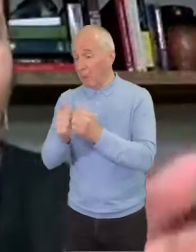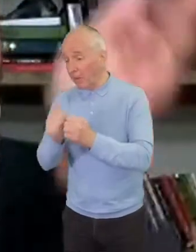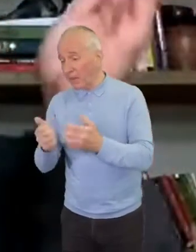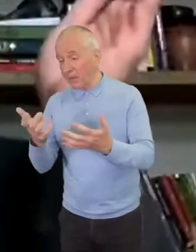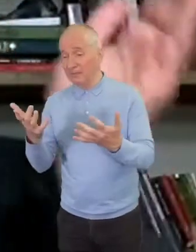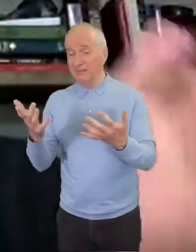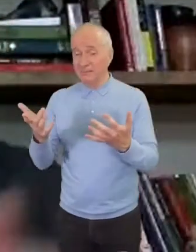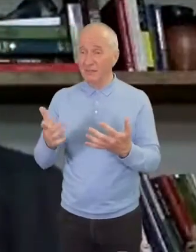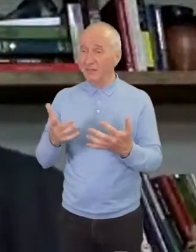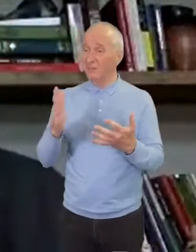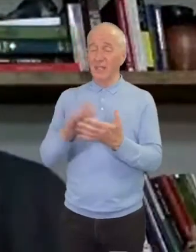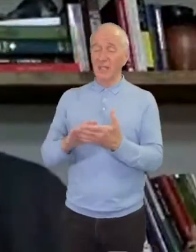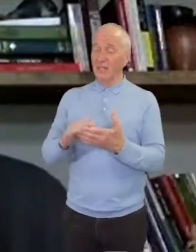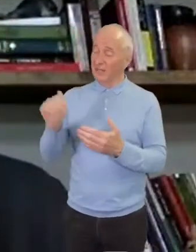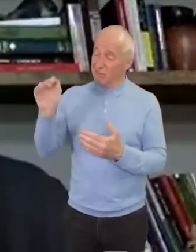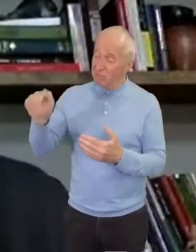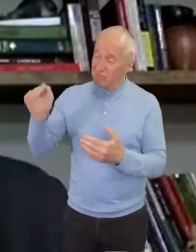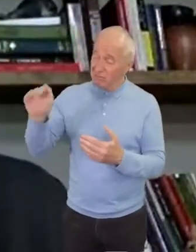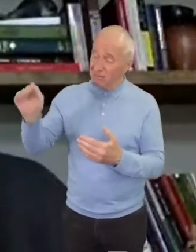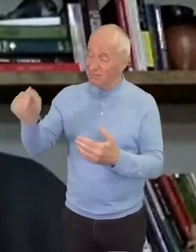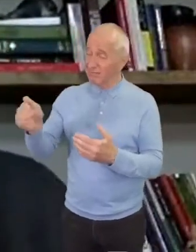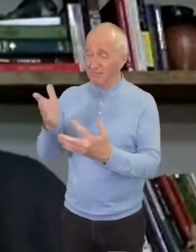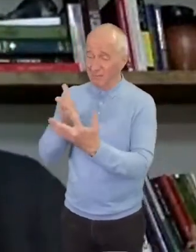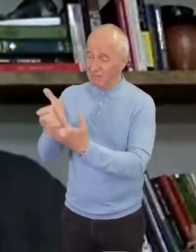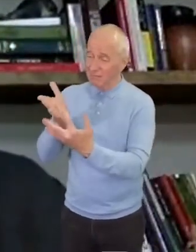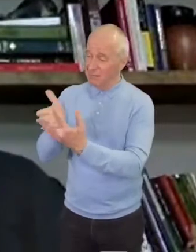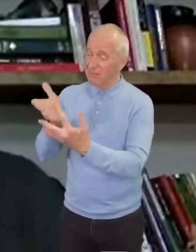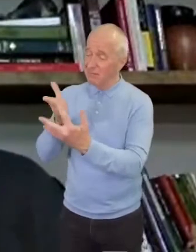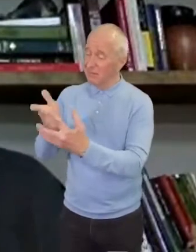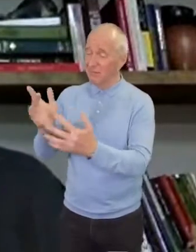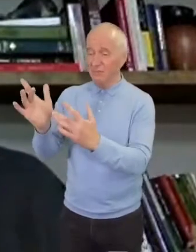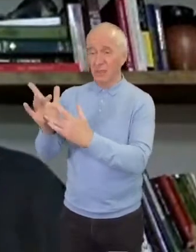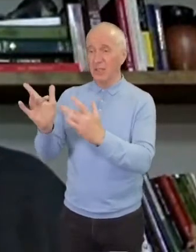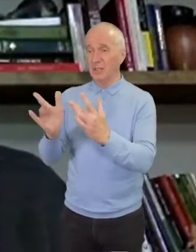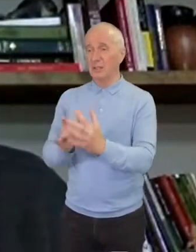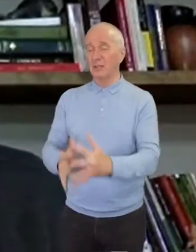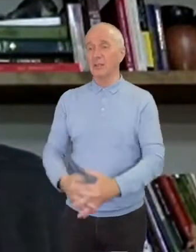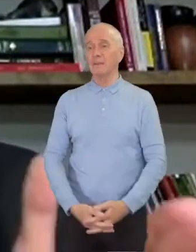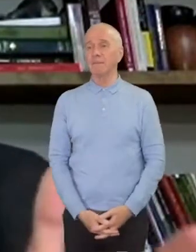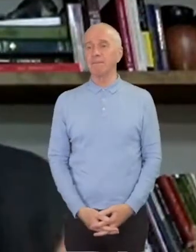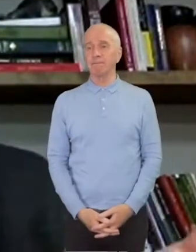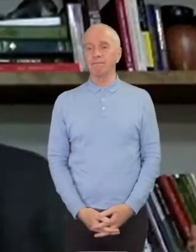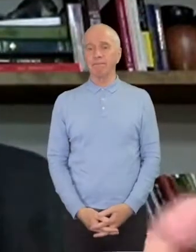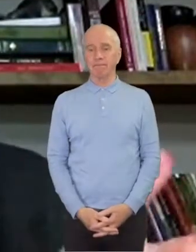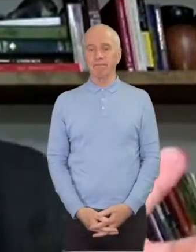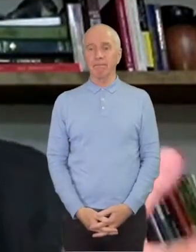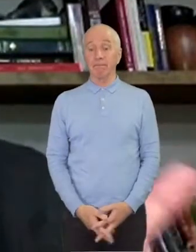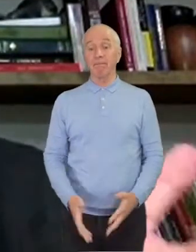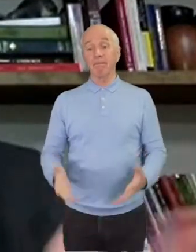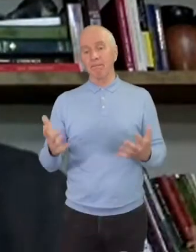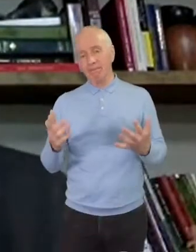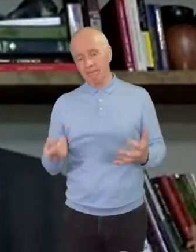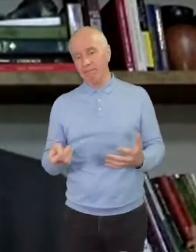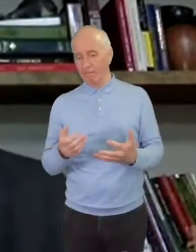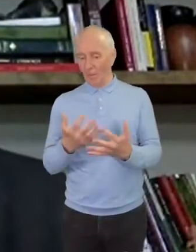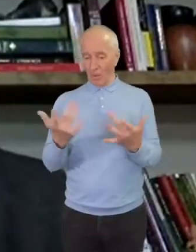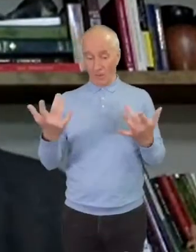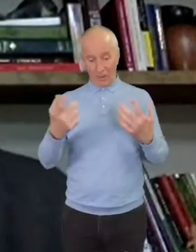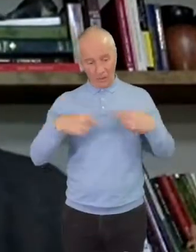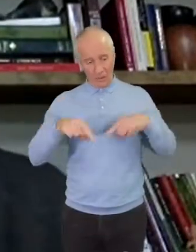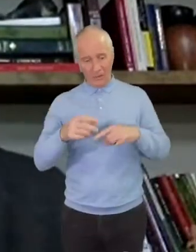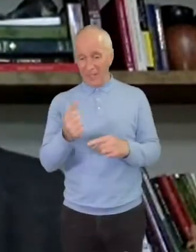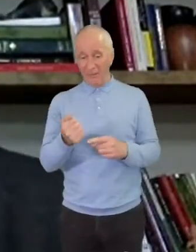he's, he's constantly interrupted. And yet many of us have very little room